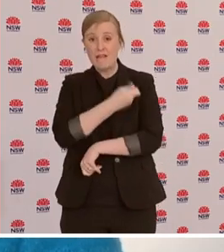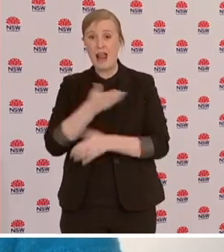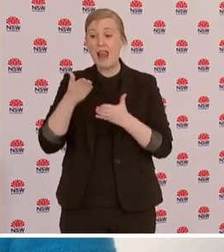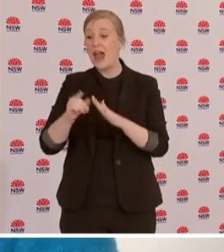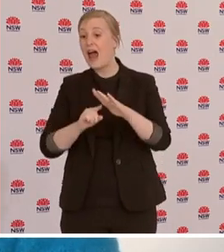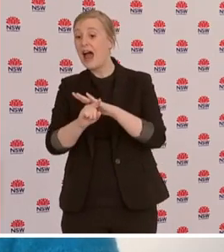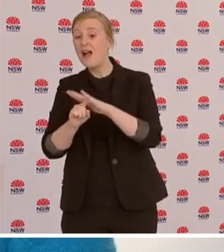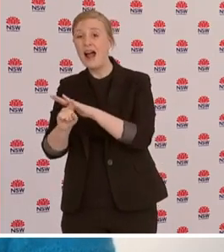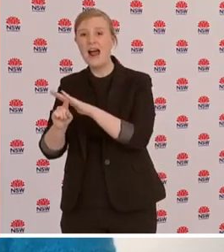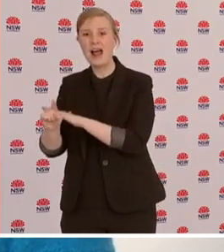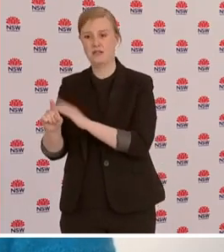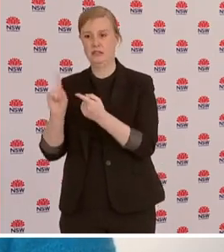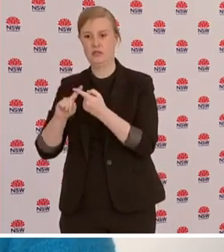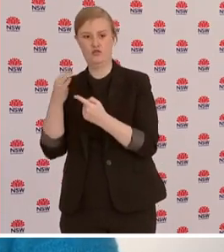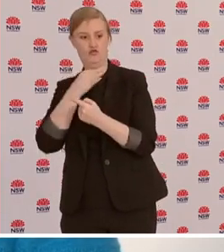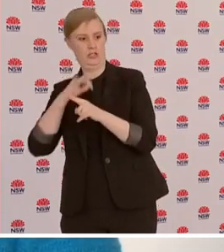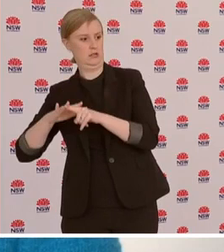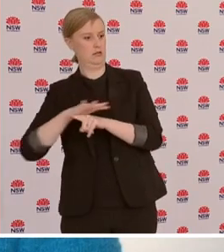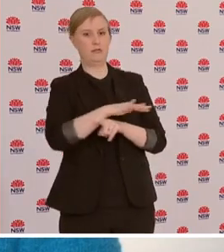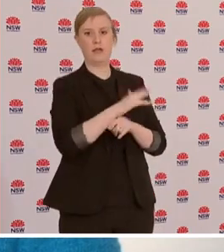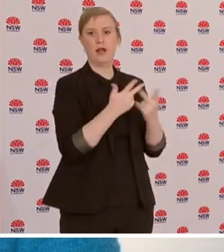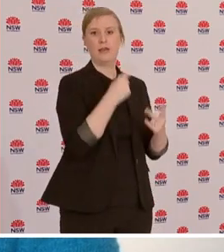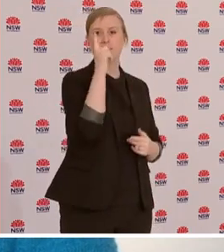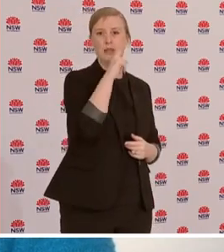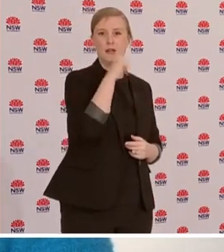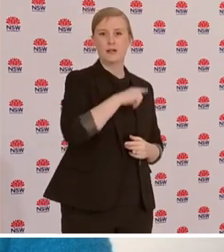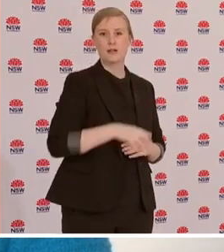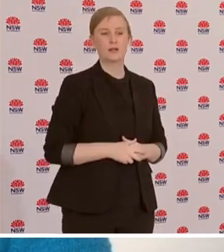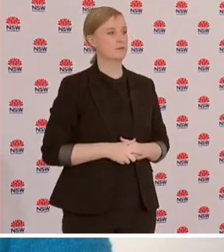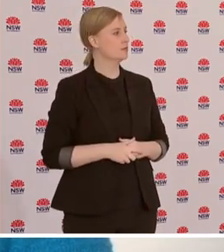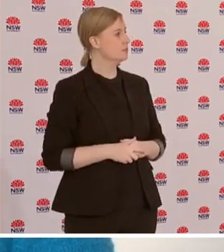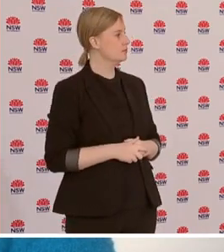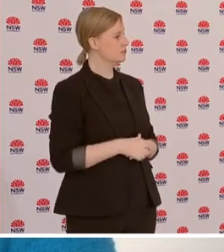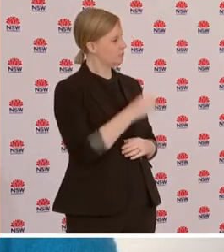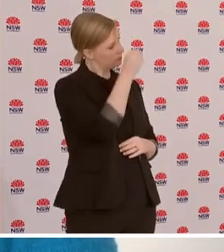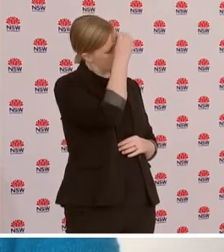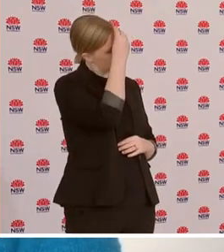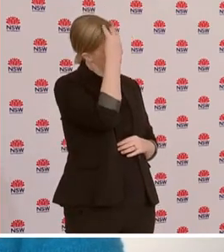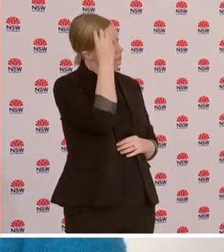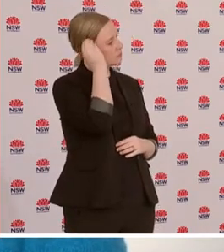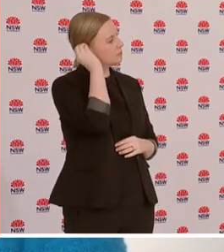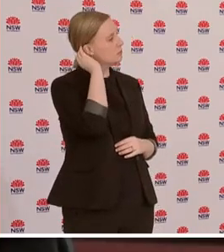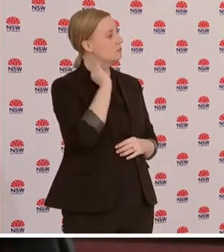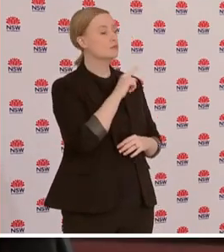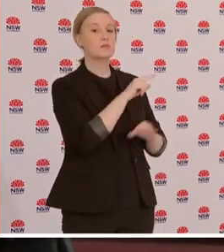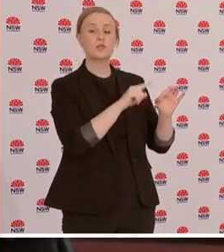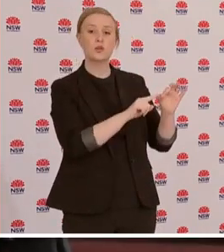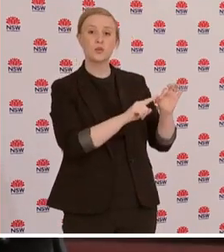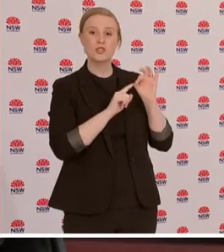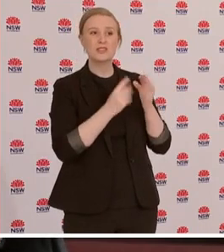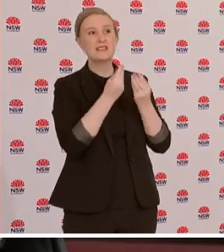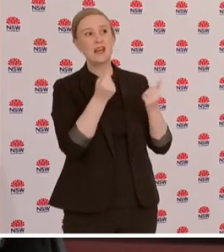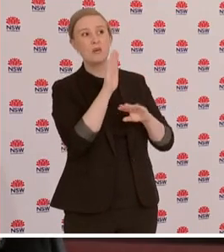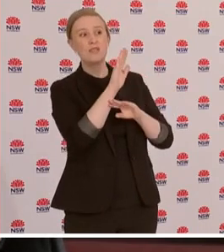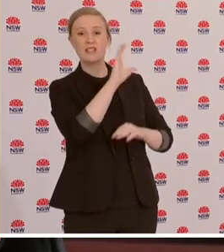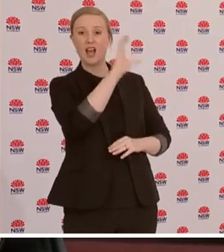that health advice has now recently changed. Even with countries that have high vaccination rates the delta variant is